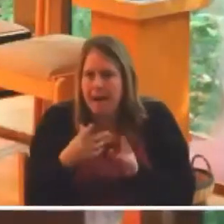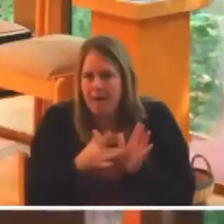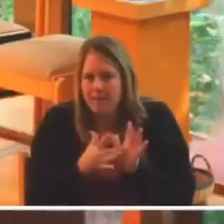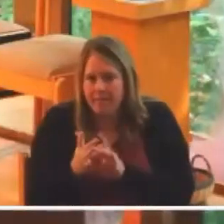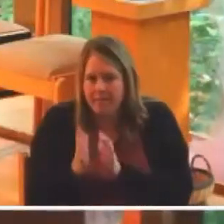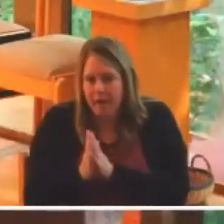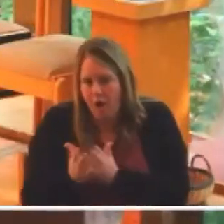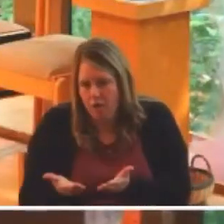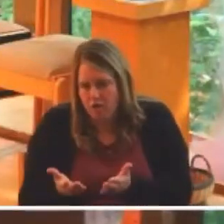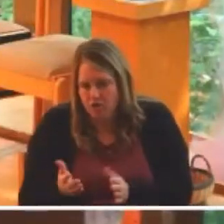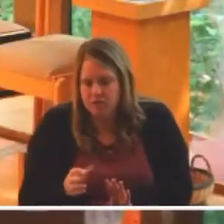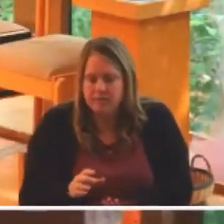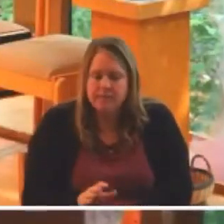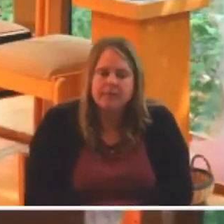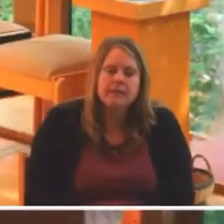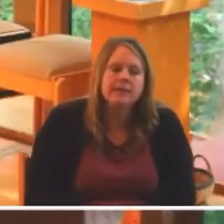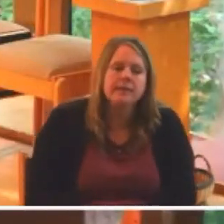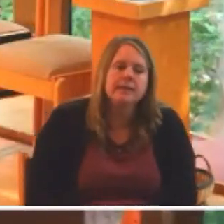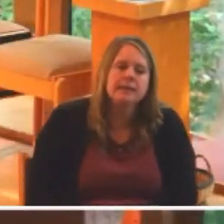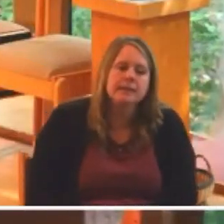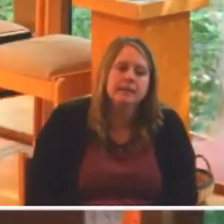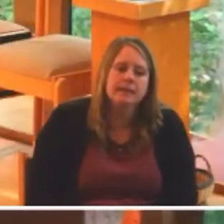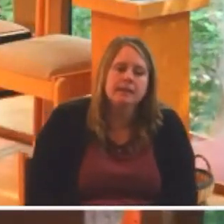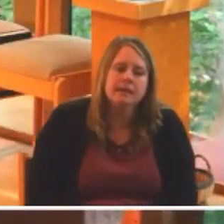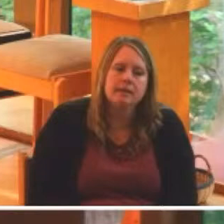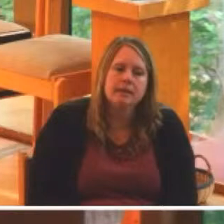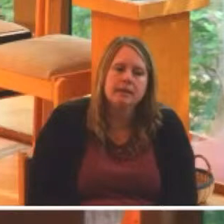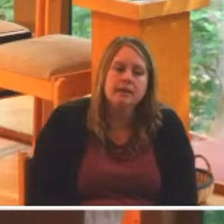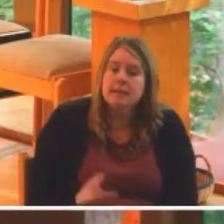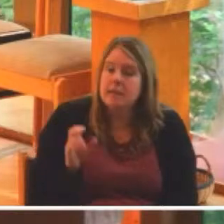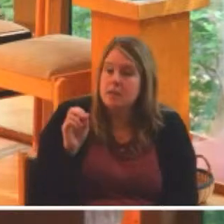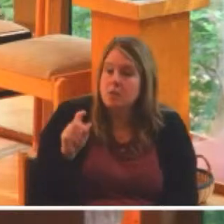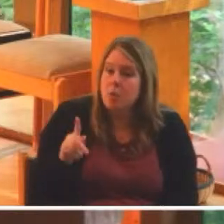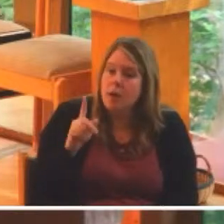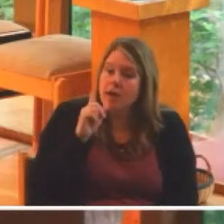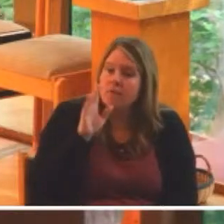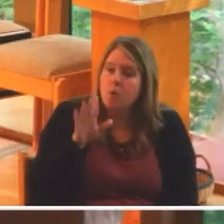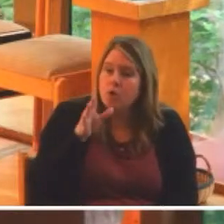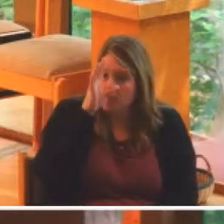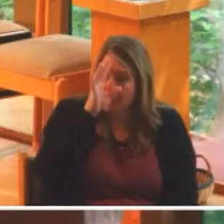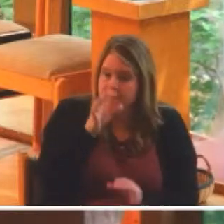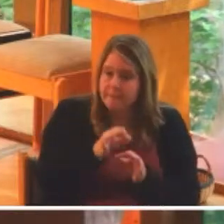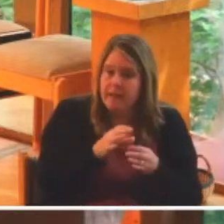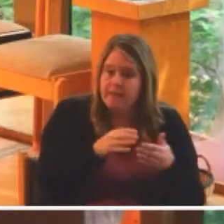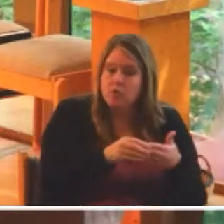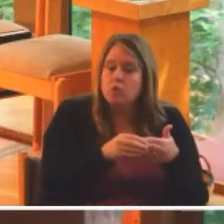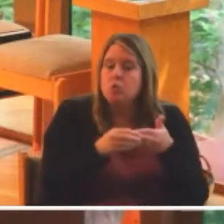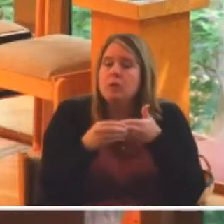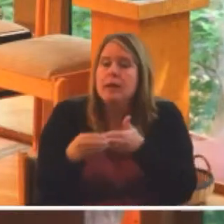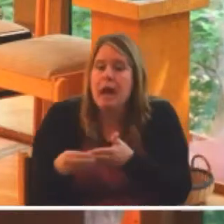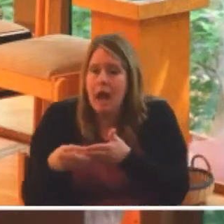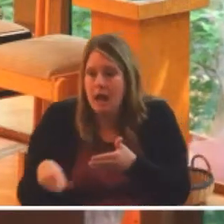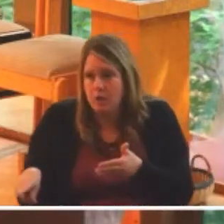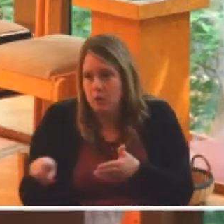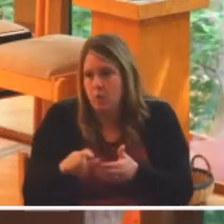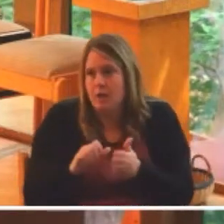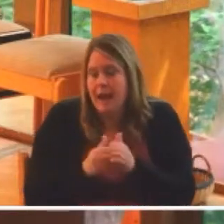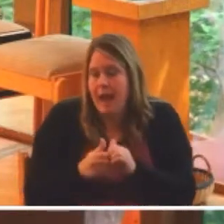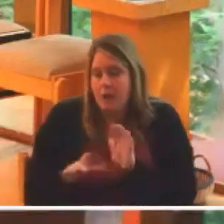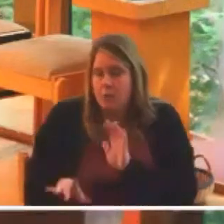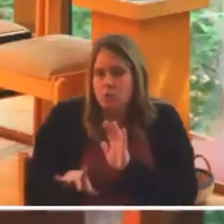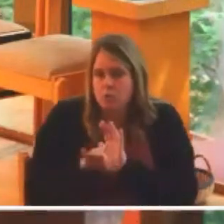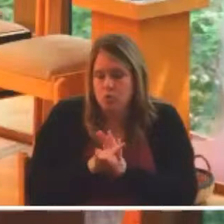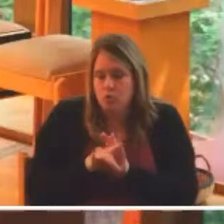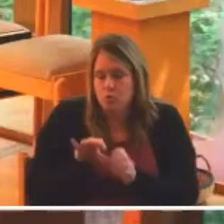It is okay for your faith to be a guide in how you choose to vote. The